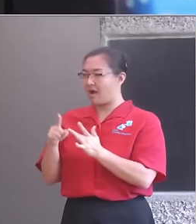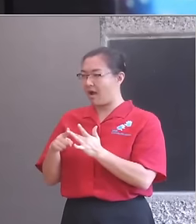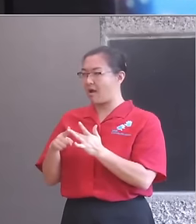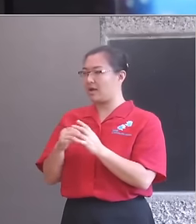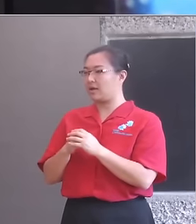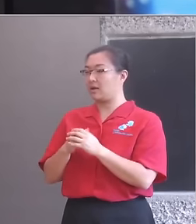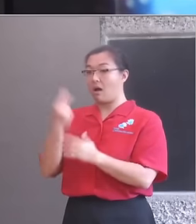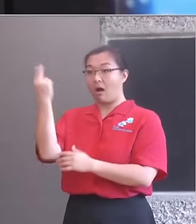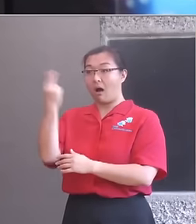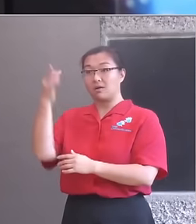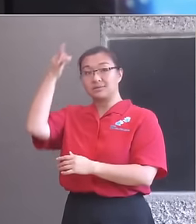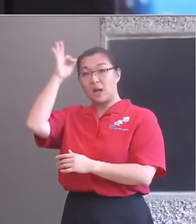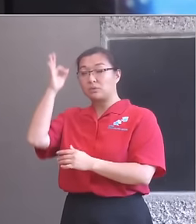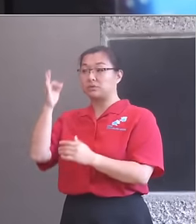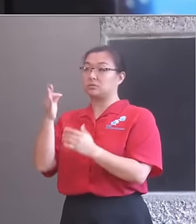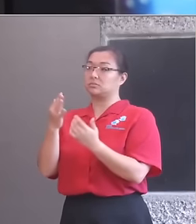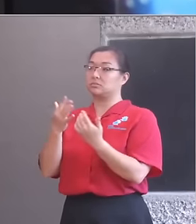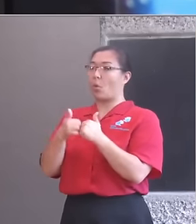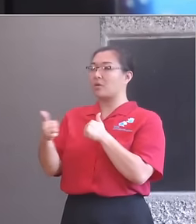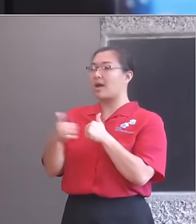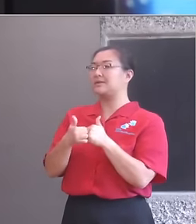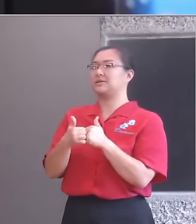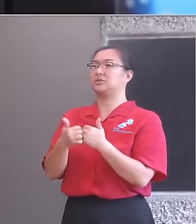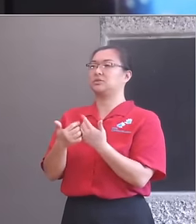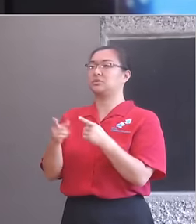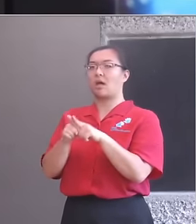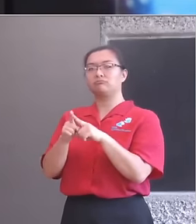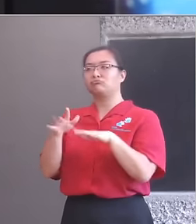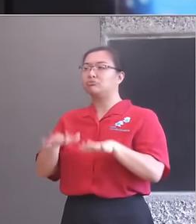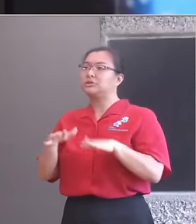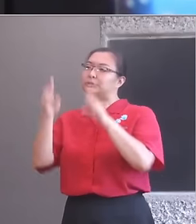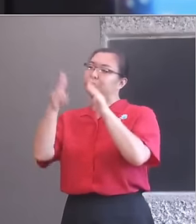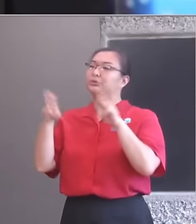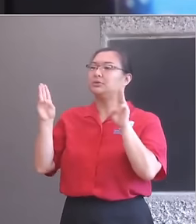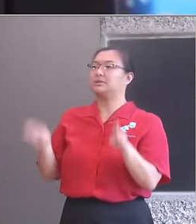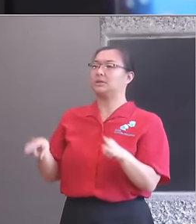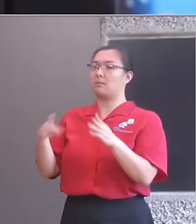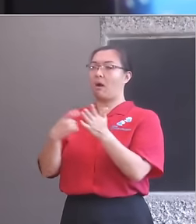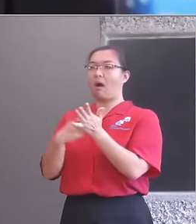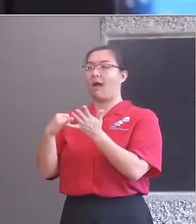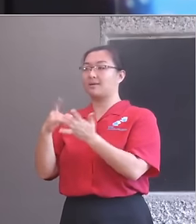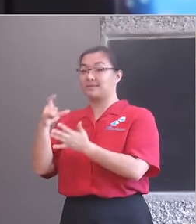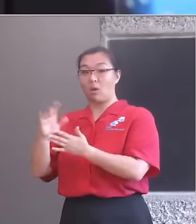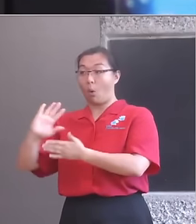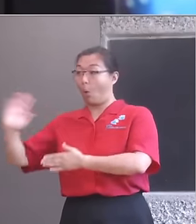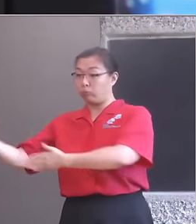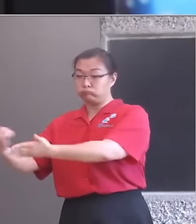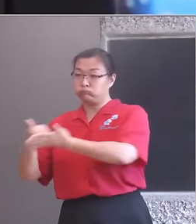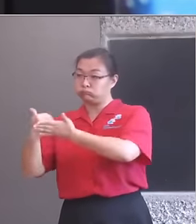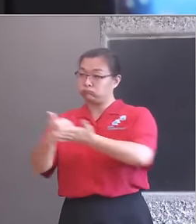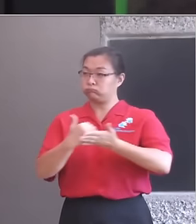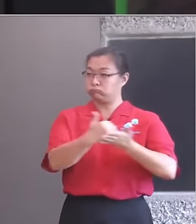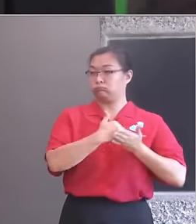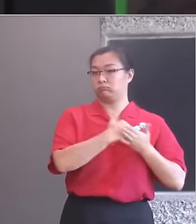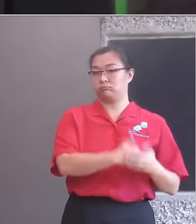organisations like the British Museum, the Tate, the Barbican, the RSE and many more across the country. While Bridges will